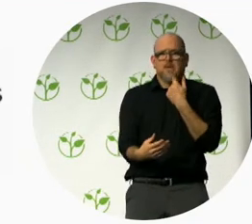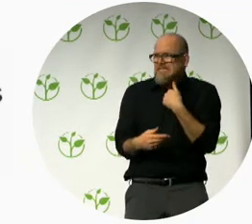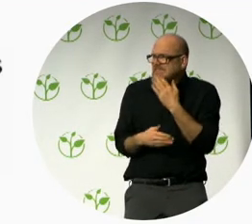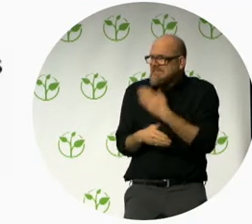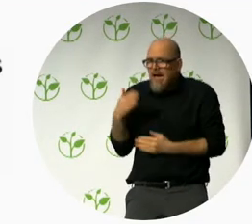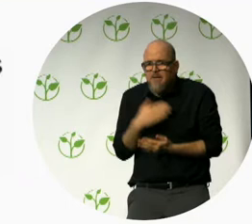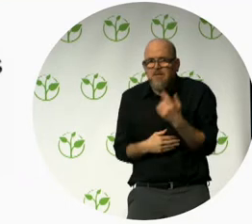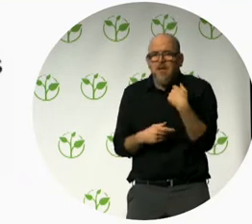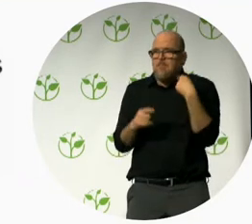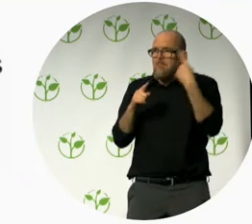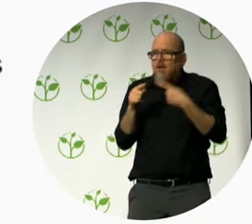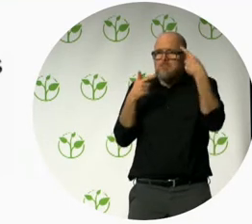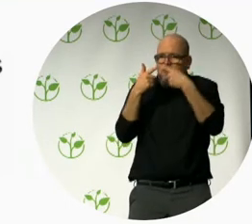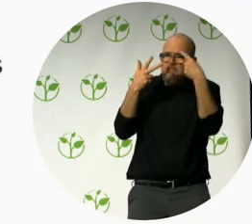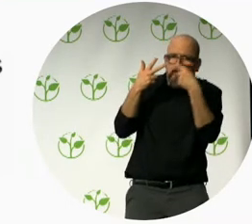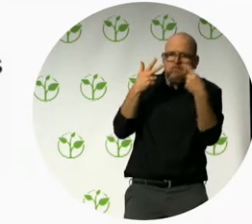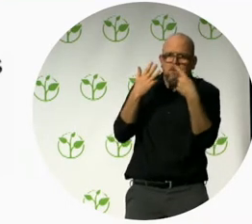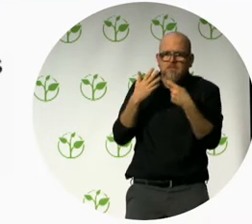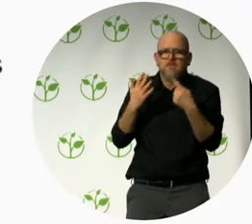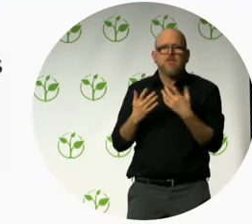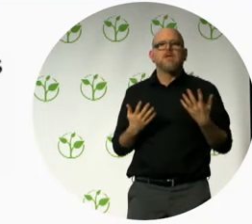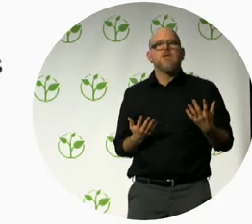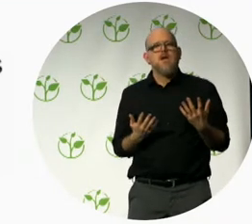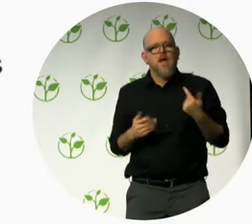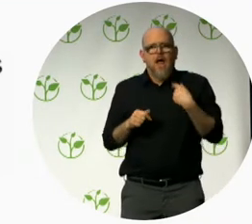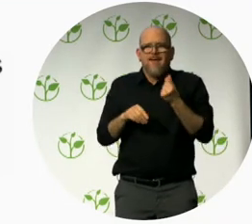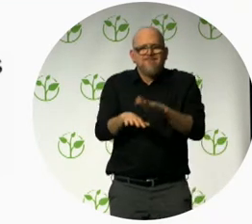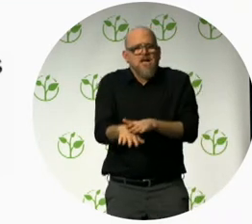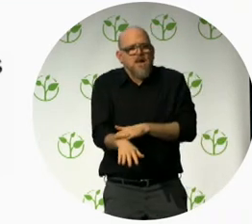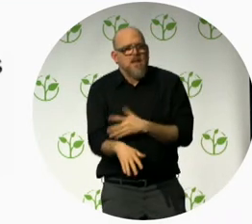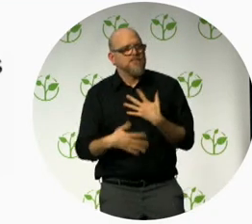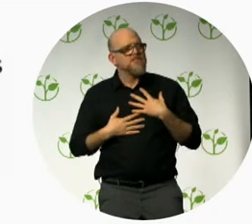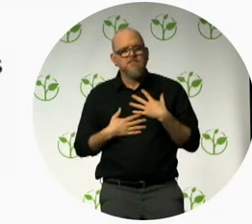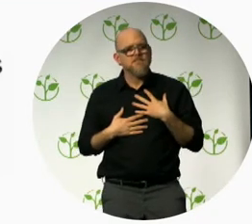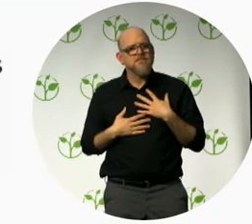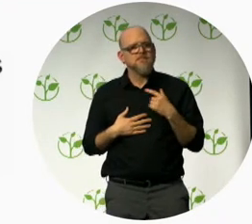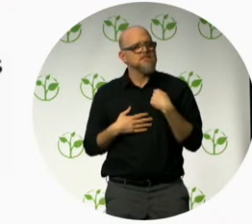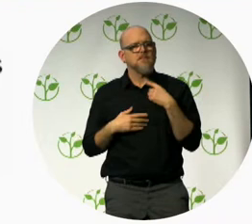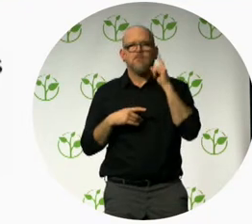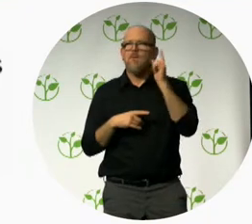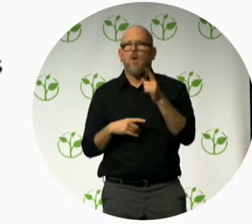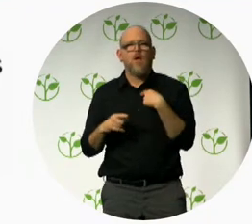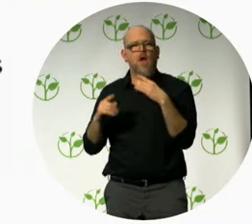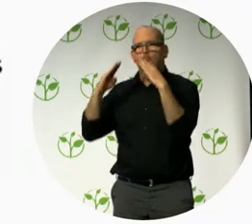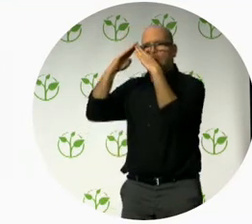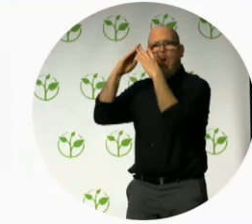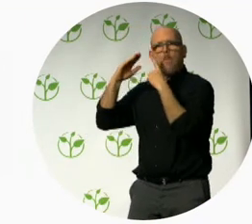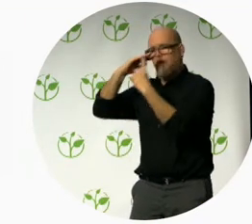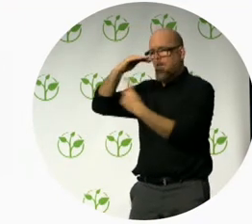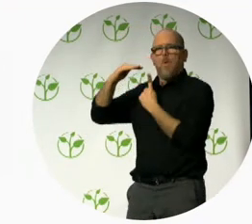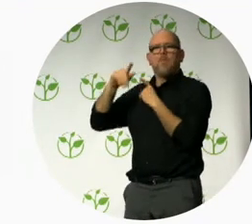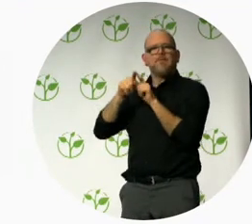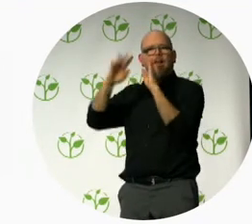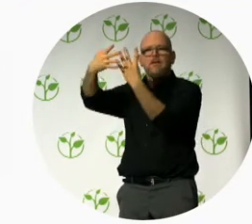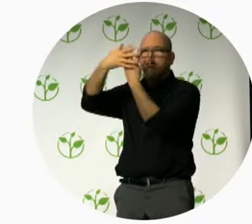And secondly, the feeling of home arrest. The idea that nothing